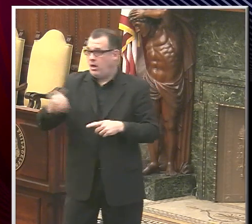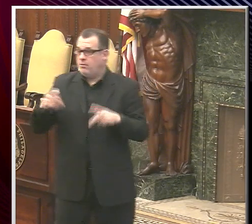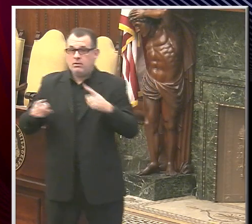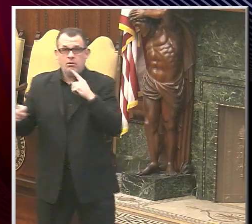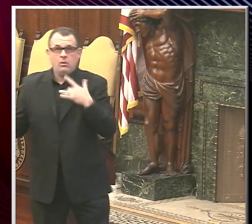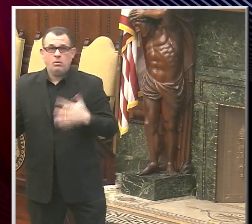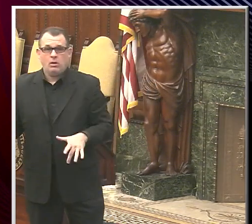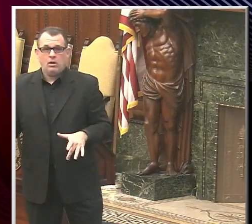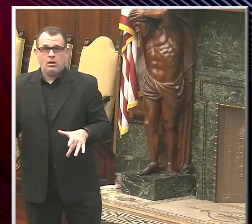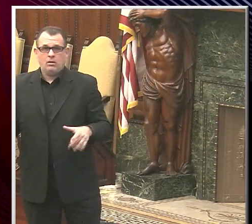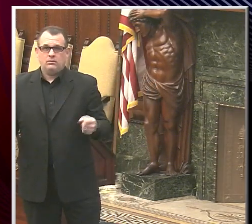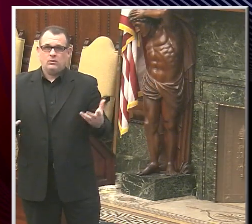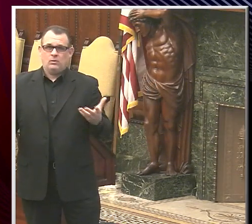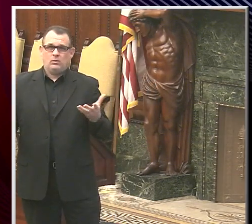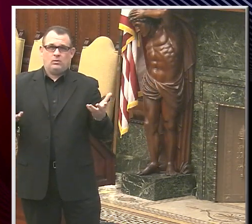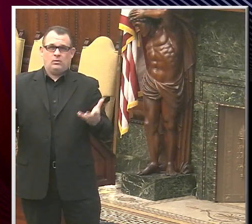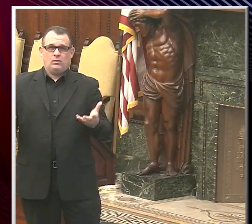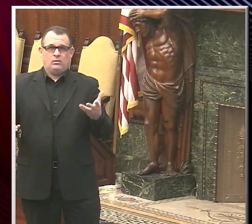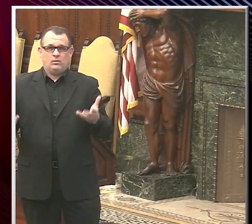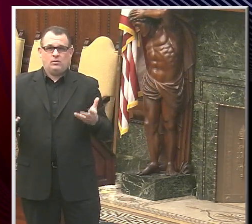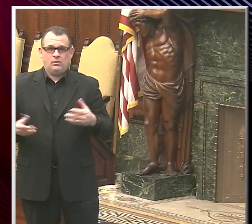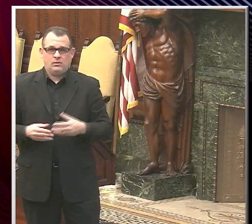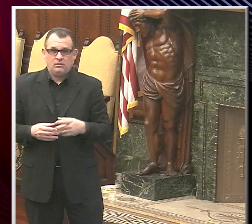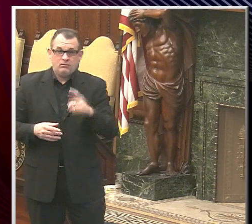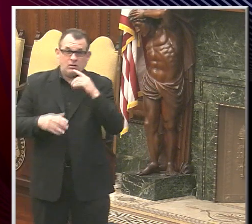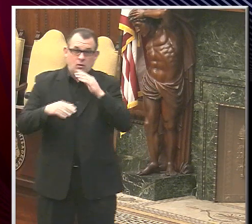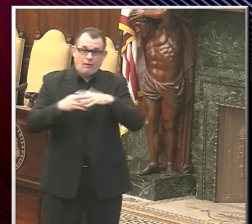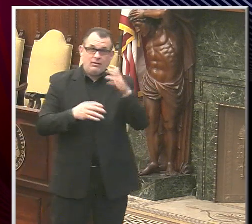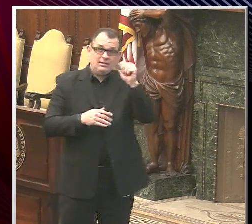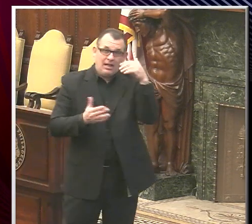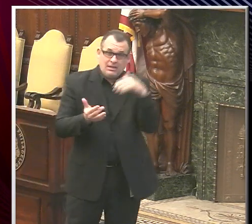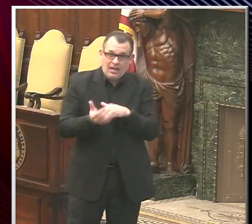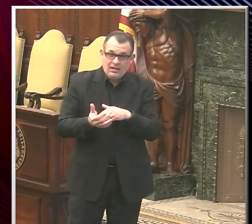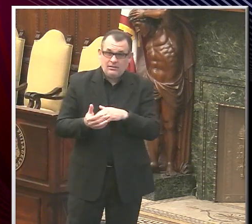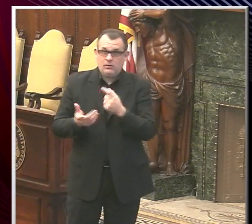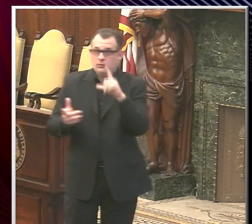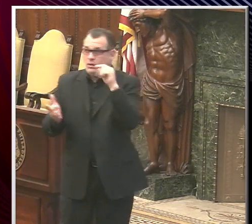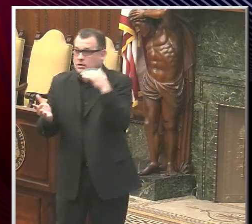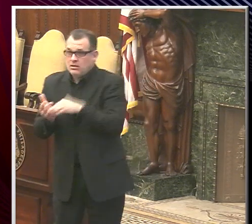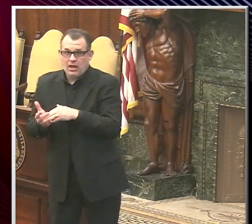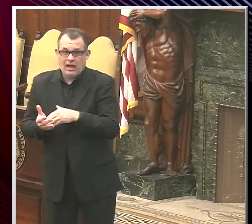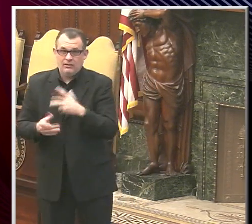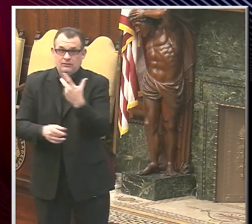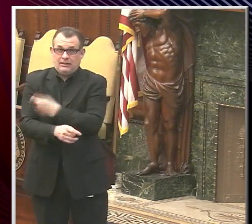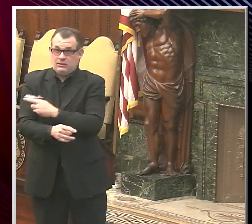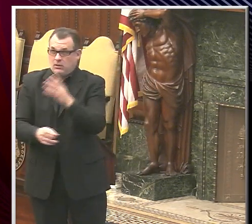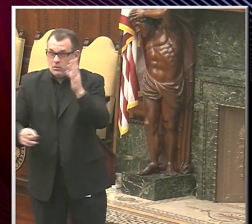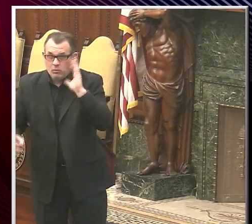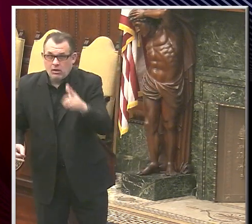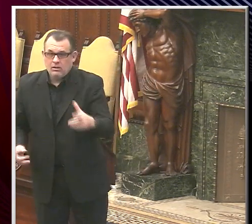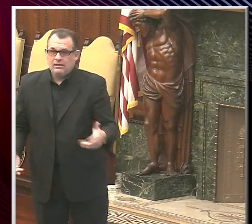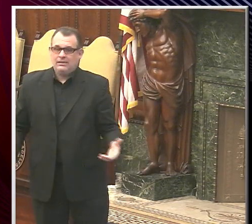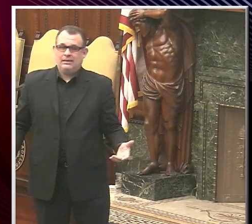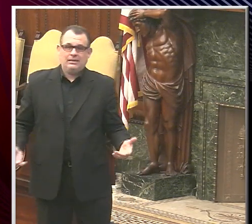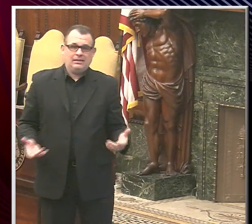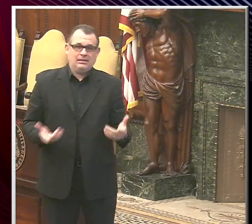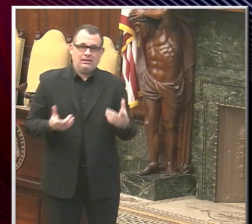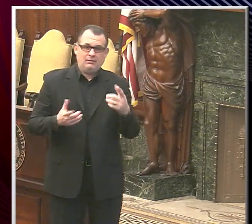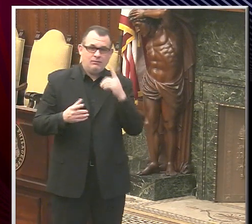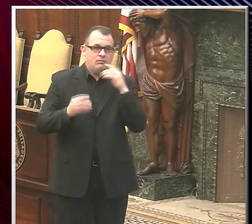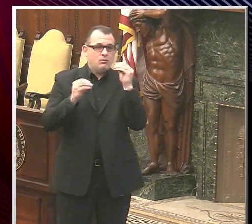so it's certainly over the 10,000, maybe 20,000 people ultimately will be vaccinated, but there'll more than that who will be offered the vaccine.